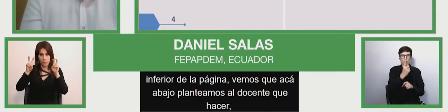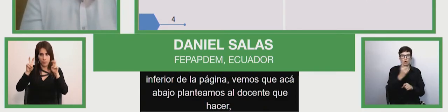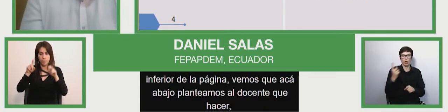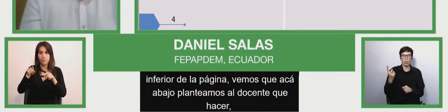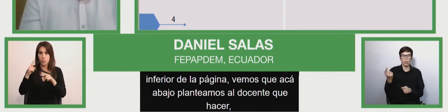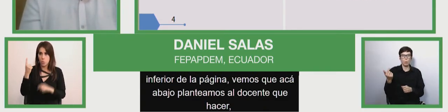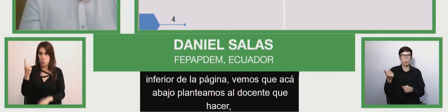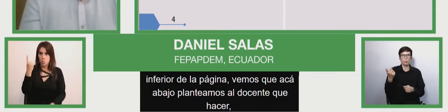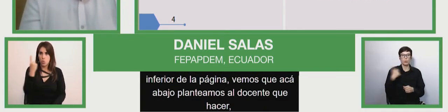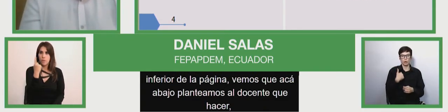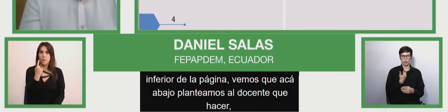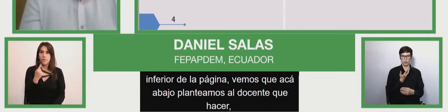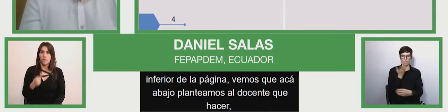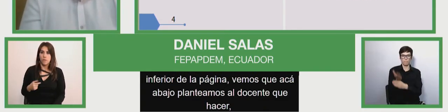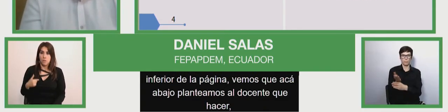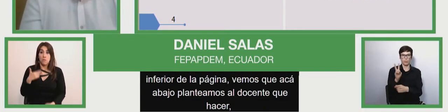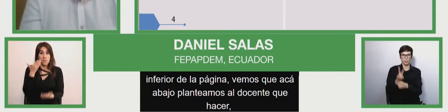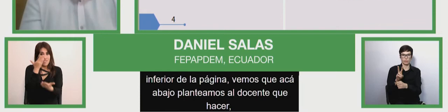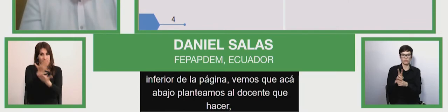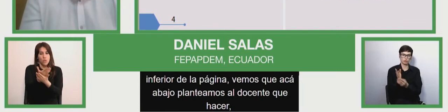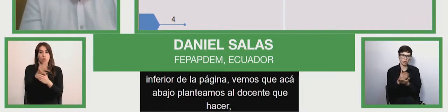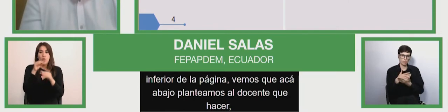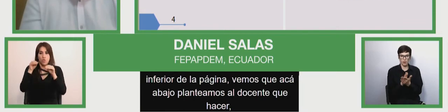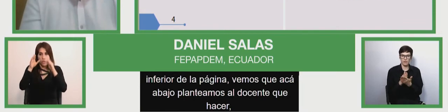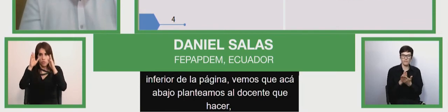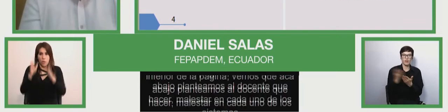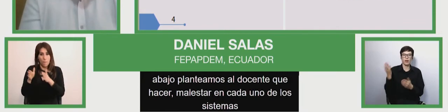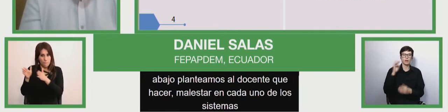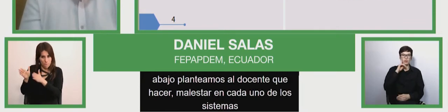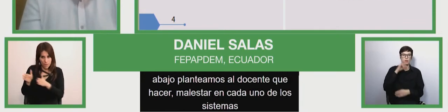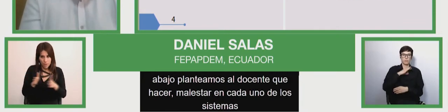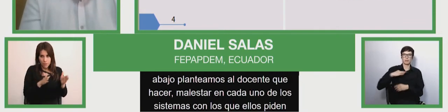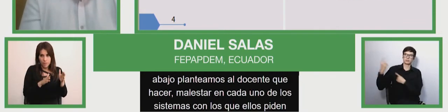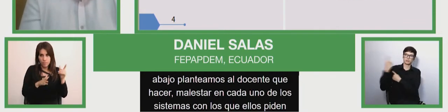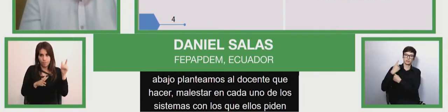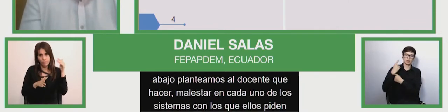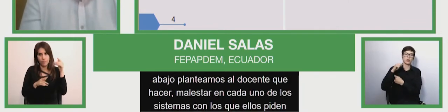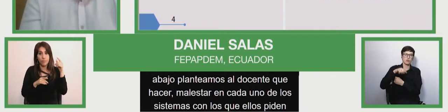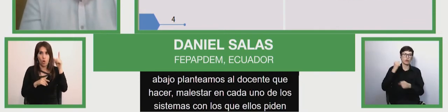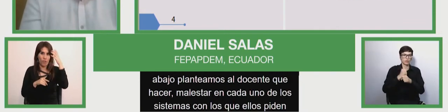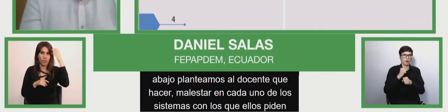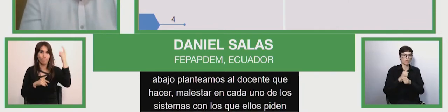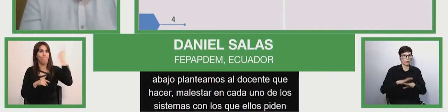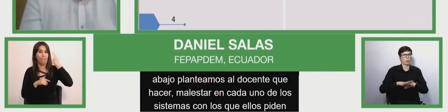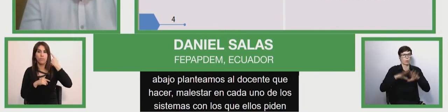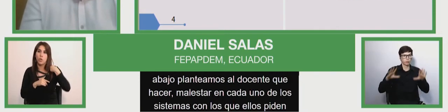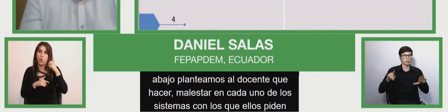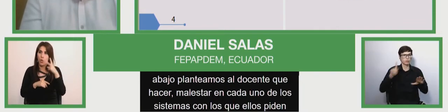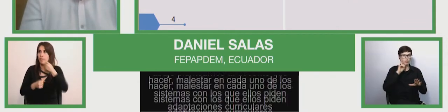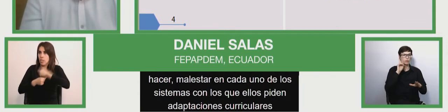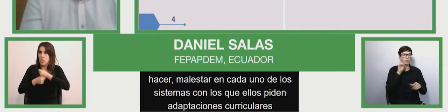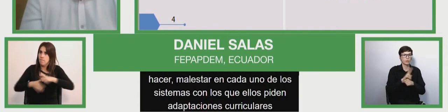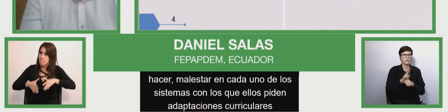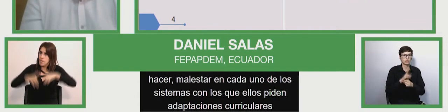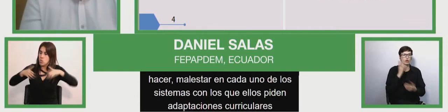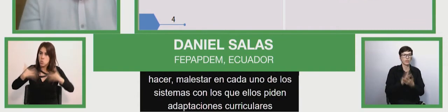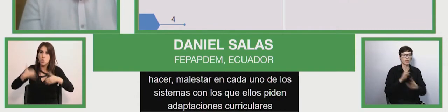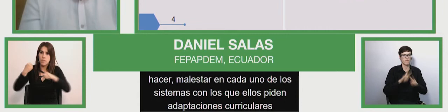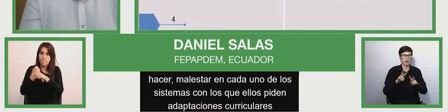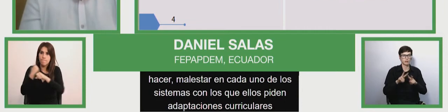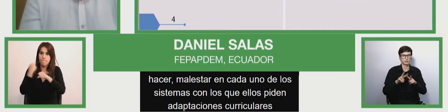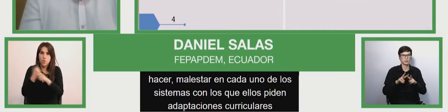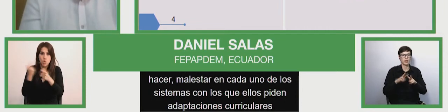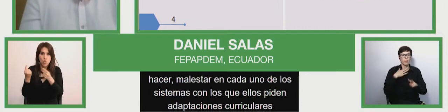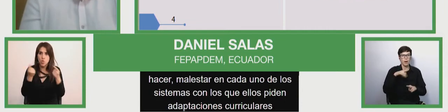they ask to do the planning of curricular attention it's a big work that had to be done by the genome to fulfill what the system requires